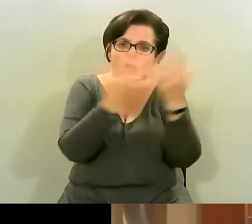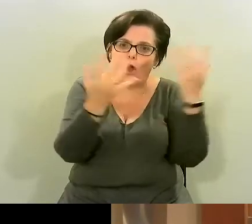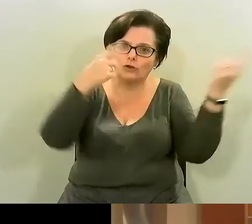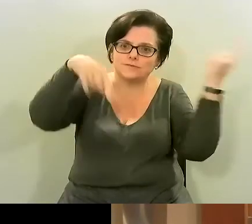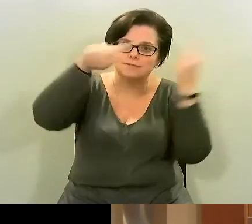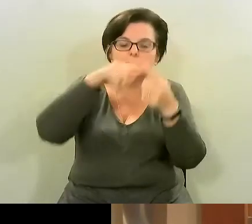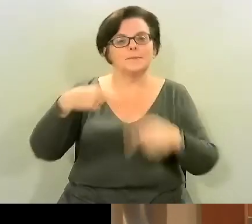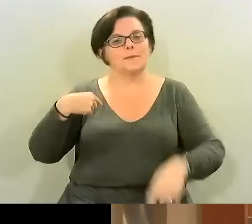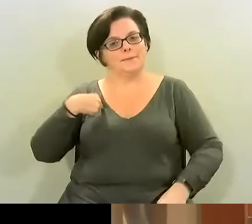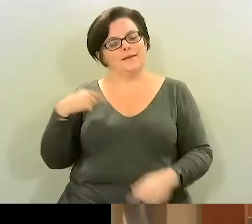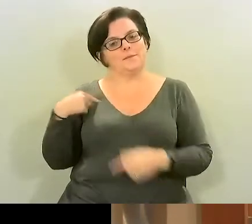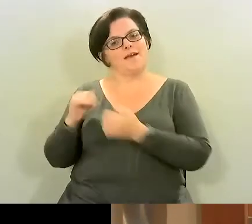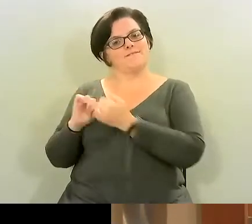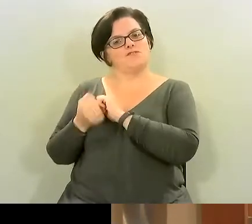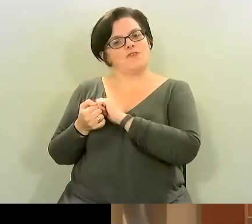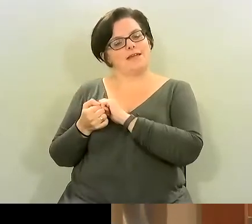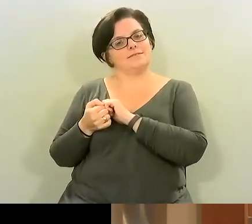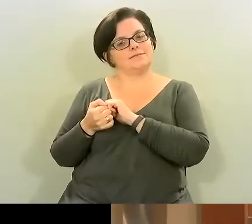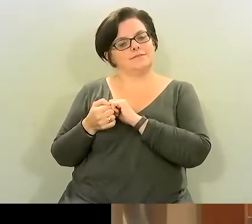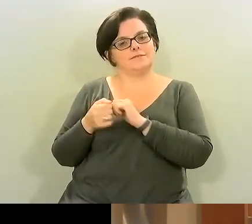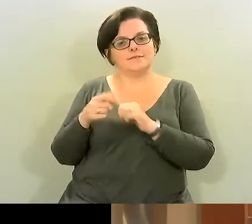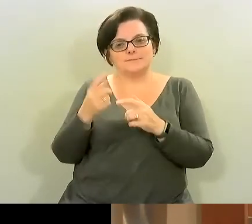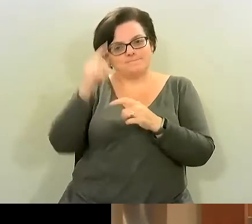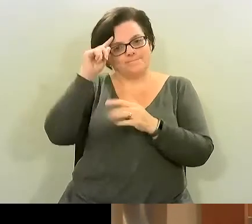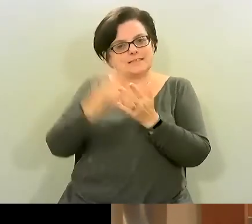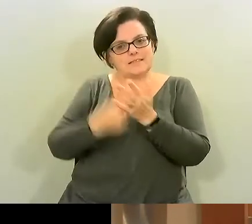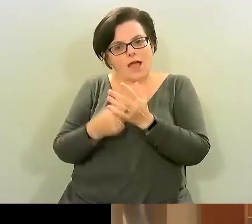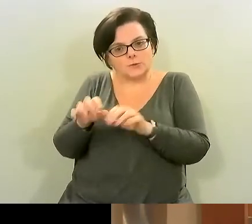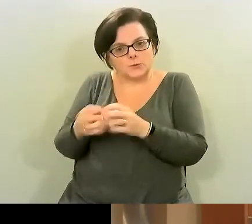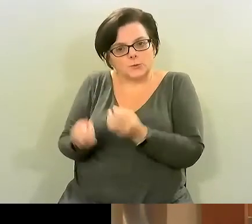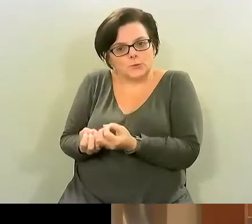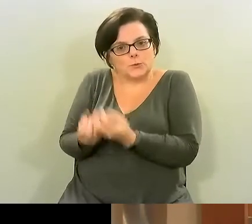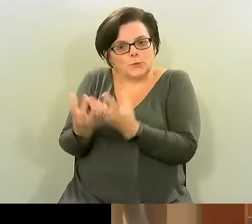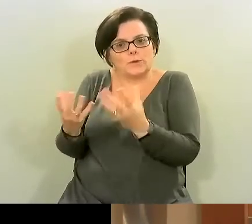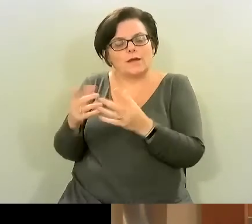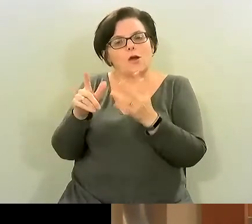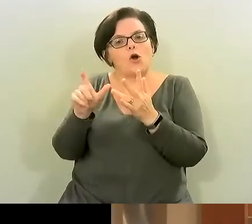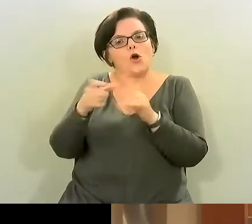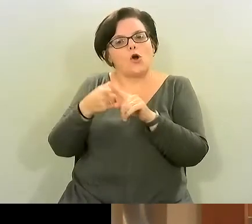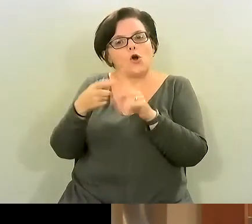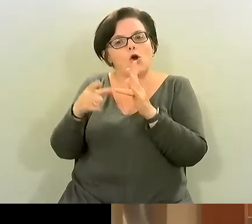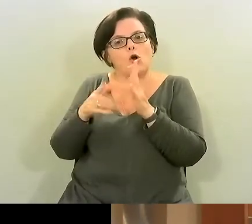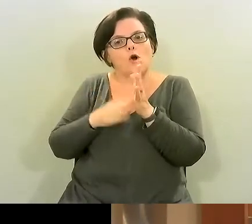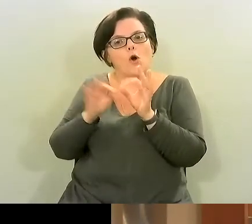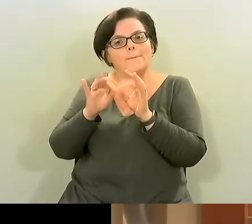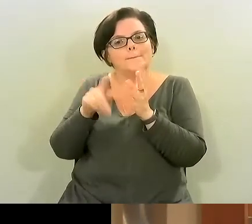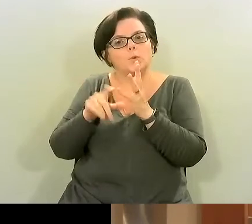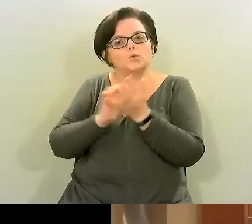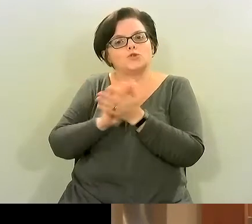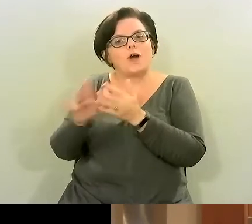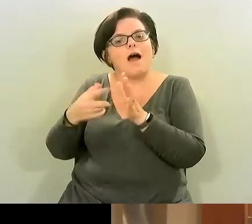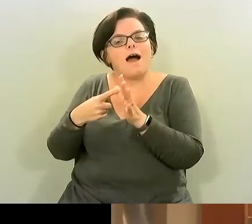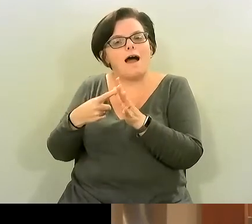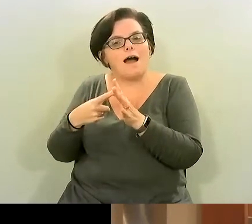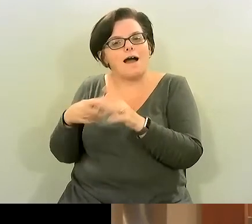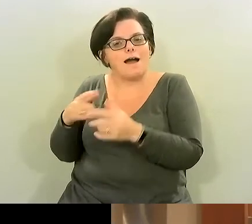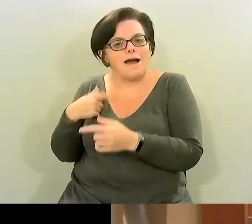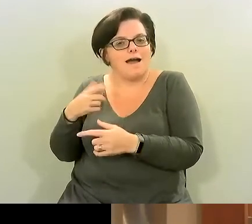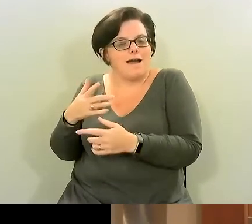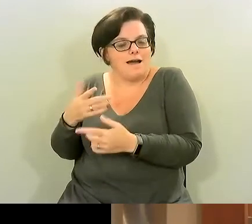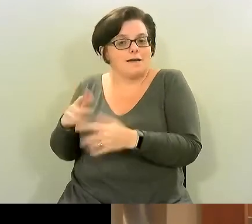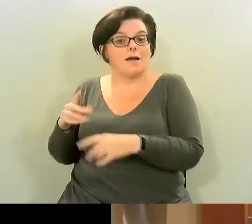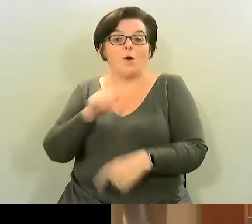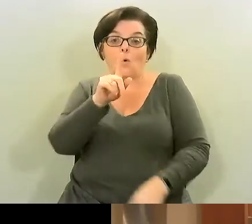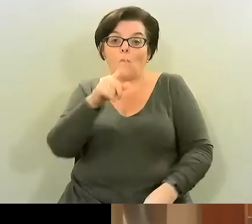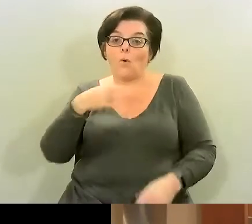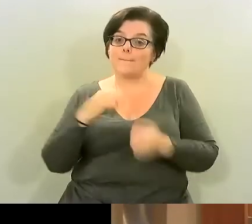decided to start growing um brewing our own kombucha so we're quite proud of ourselves on that um talking of which my friend